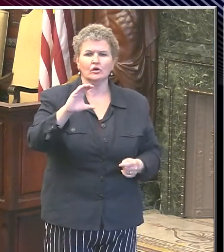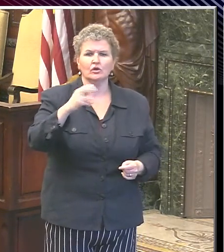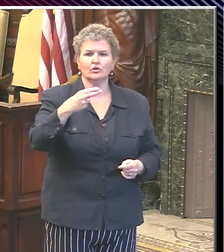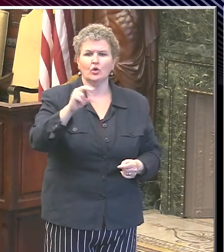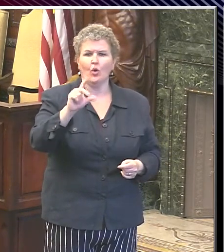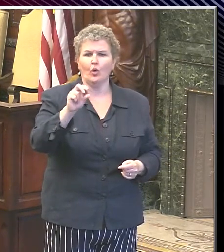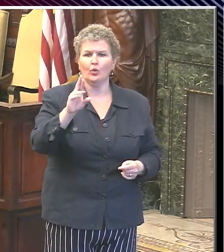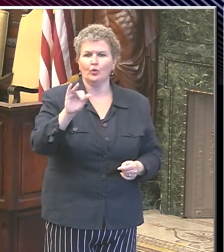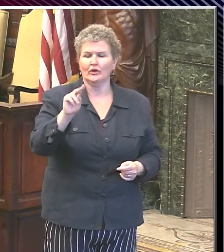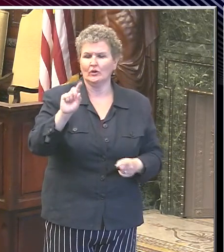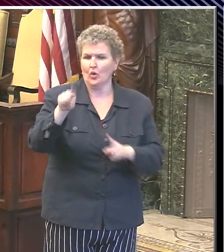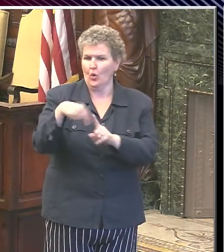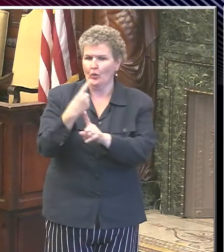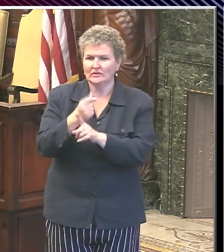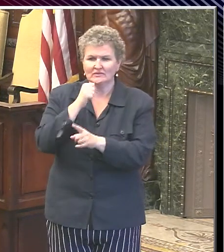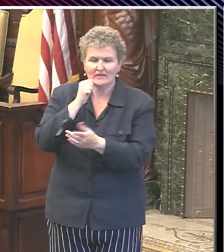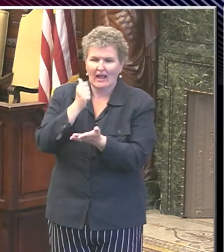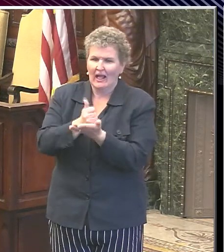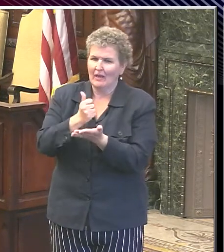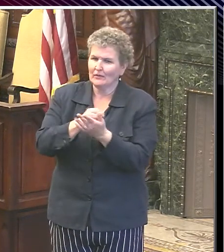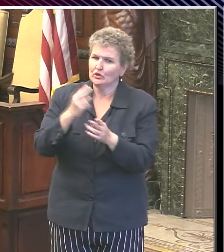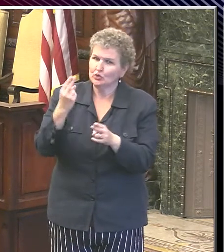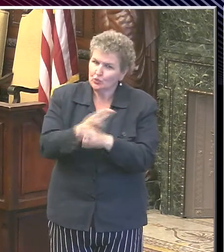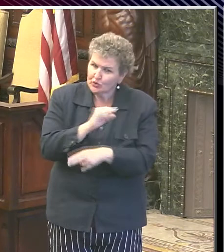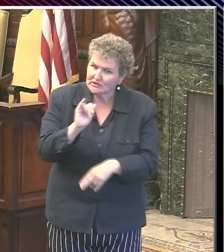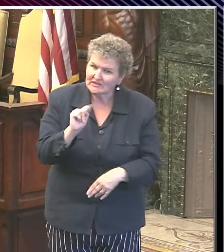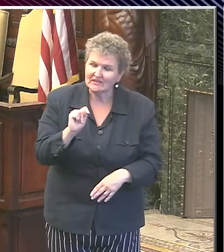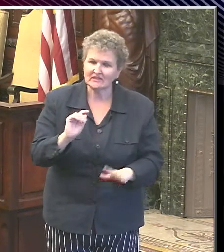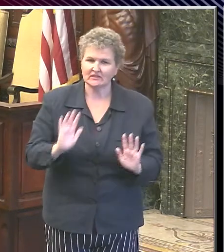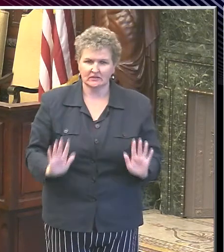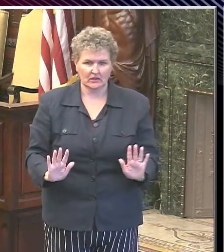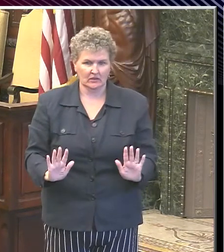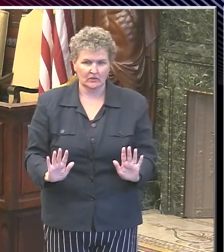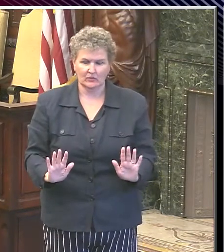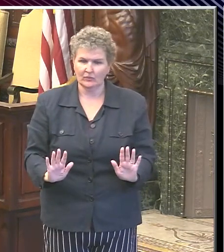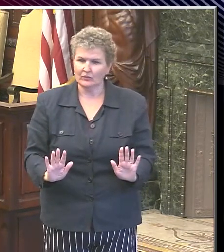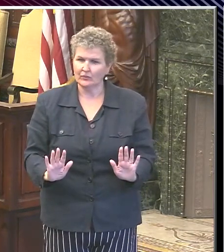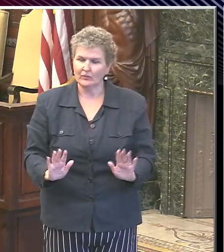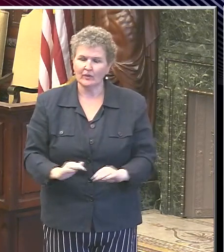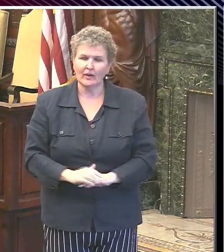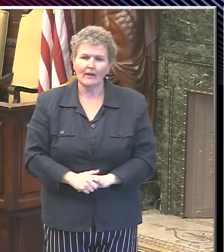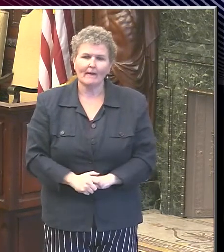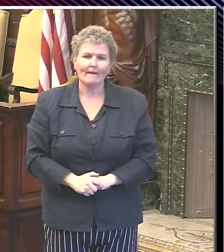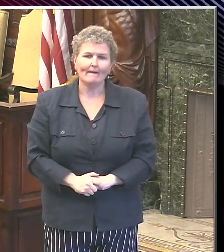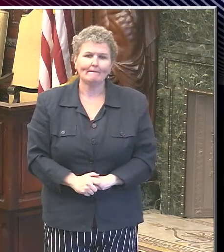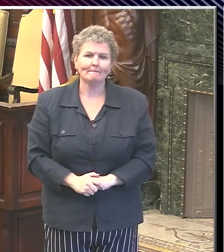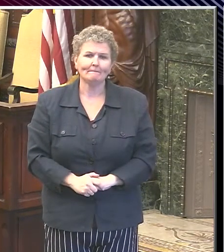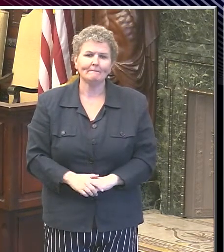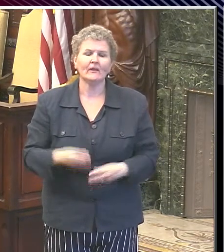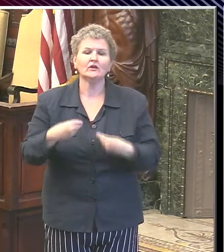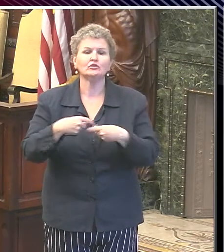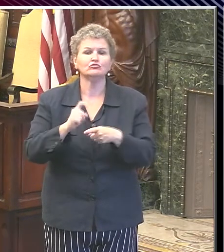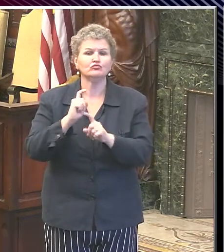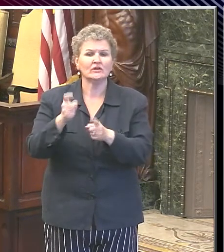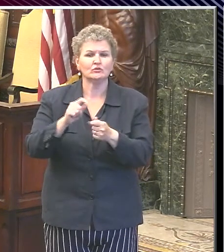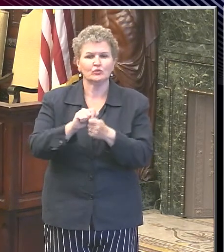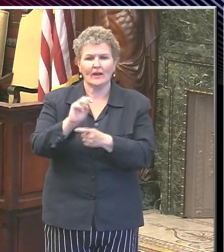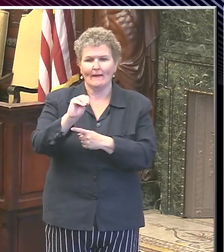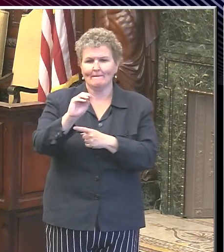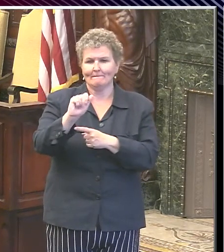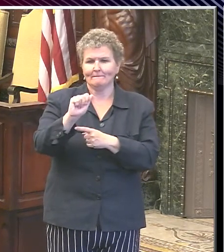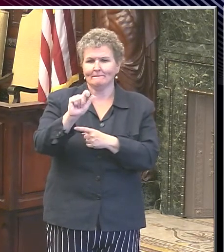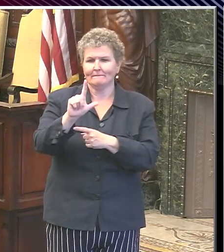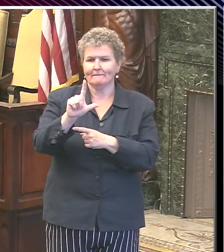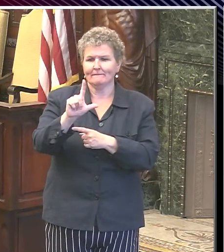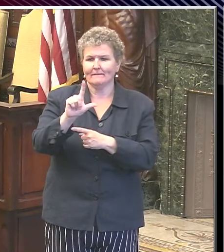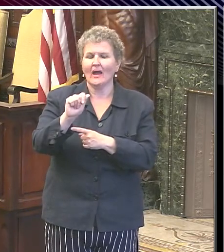the FDA said don't use it? Well, hydroxychloroquine is a drug that's used to treat malaria. And there was some, based on